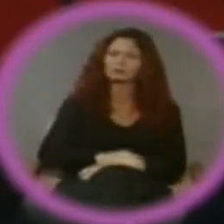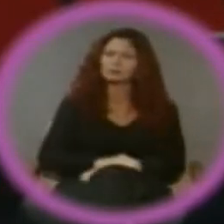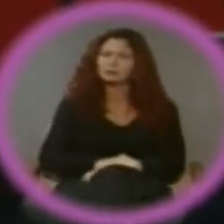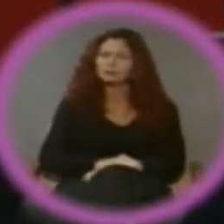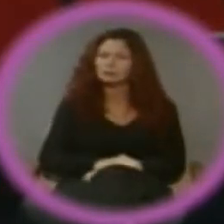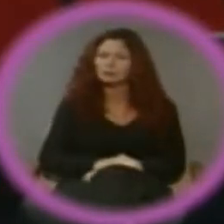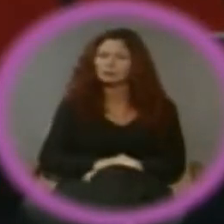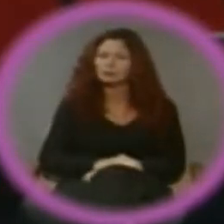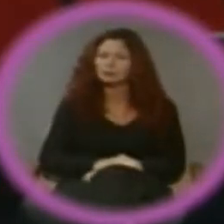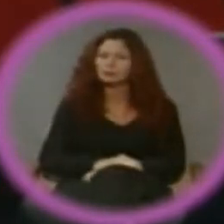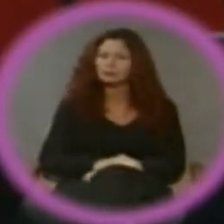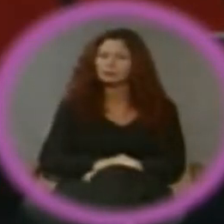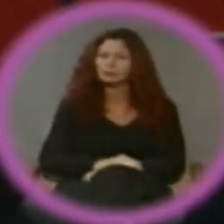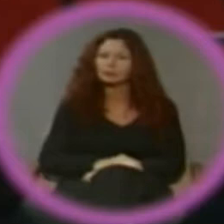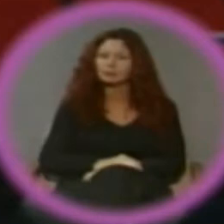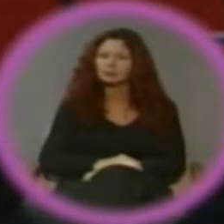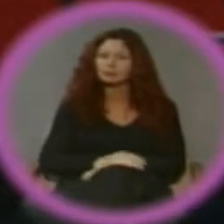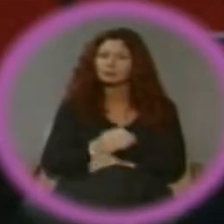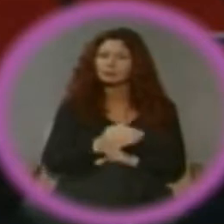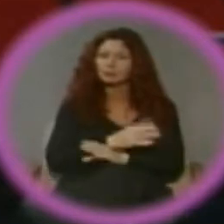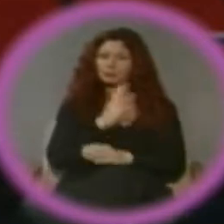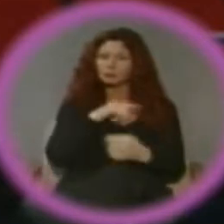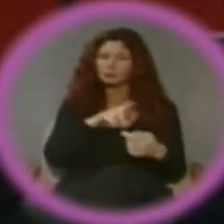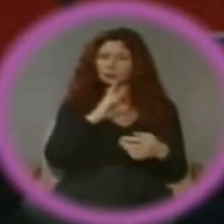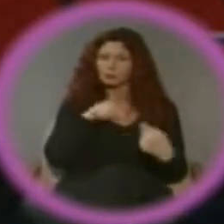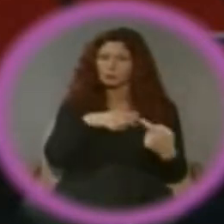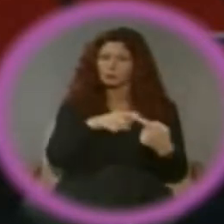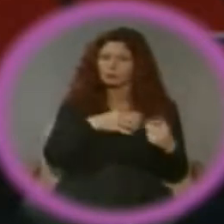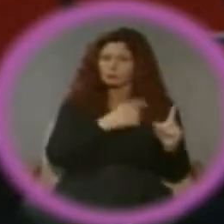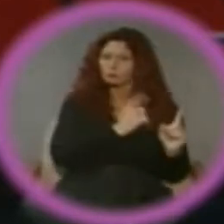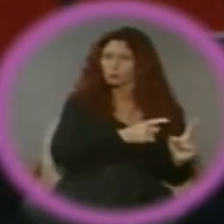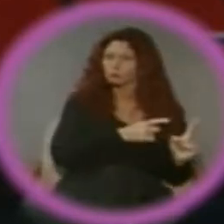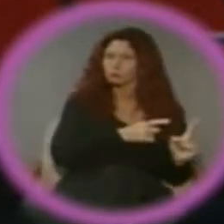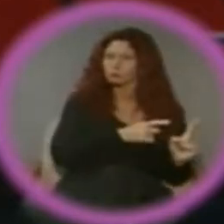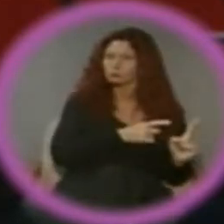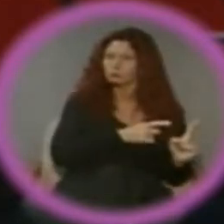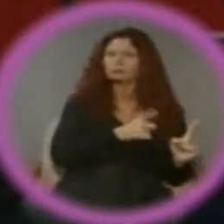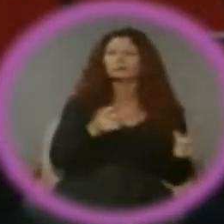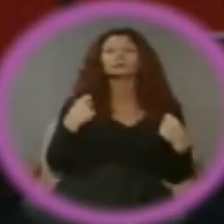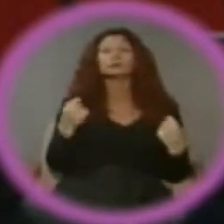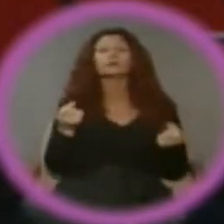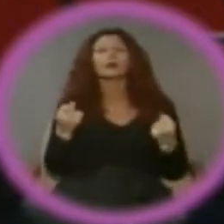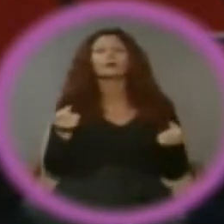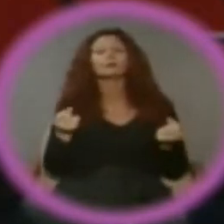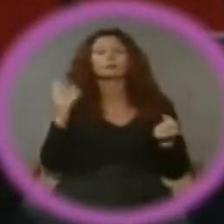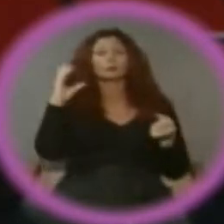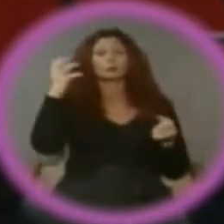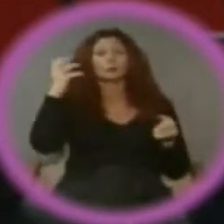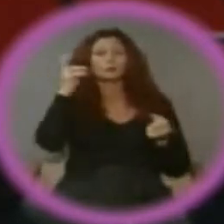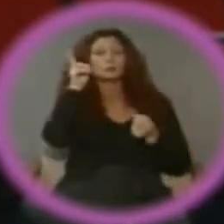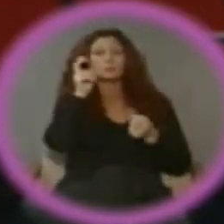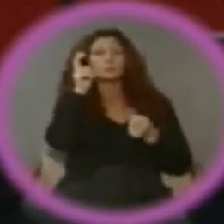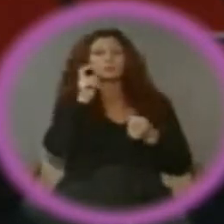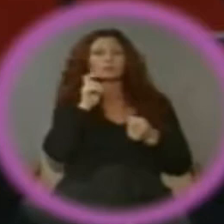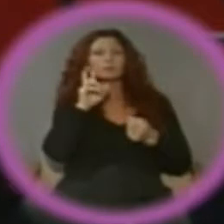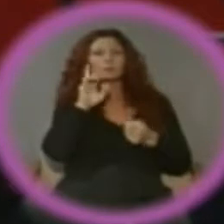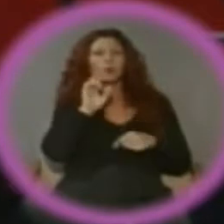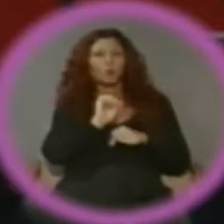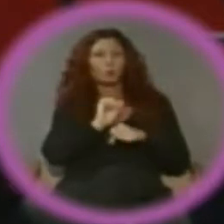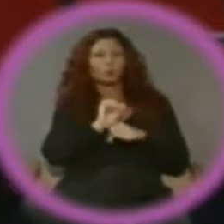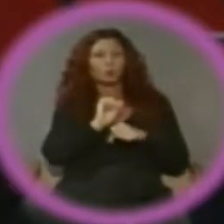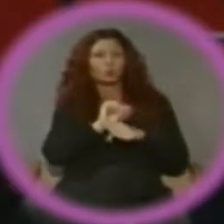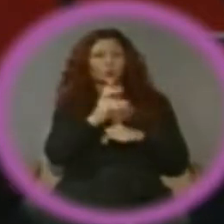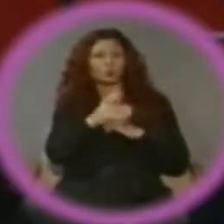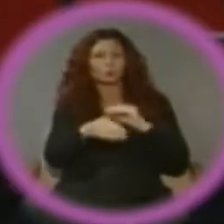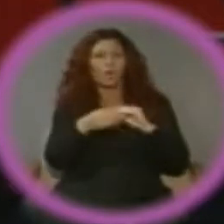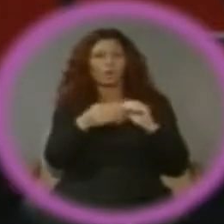Before I start talking about what I really came here to talk about, I was listening on the way here about the homework situation, so I want to put in